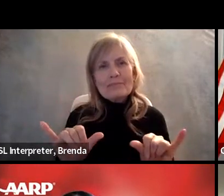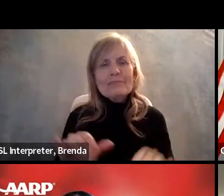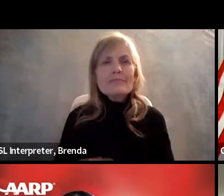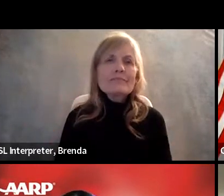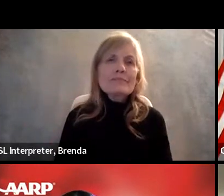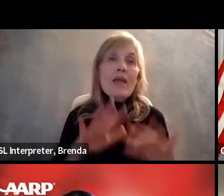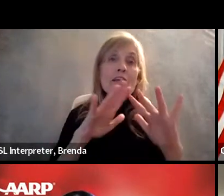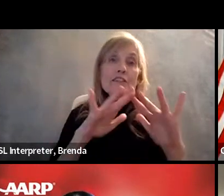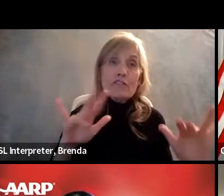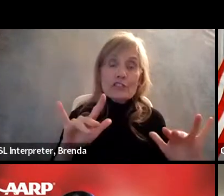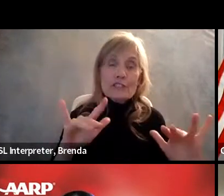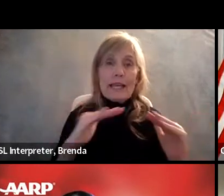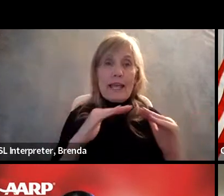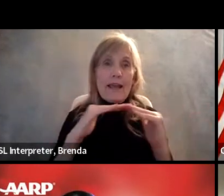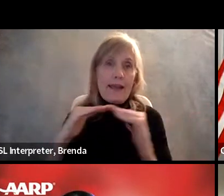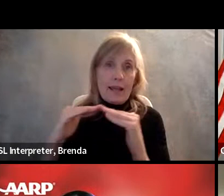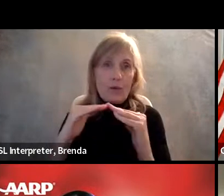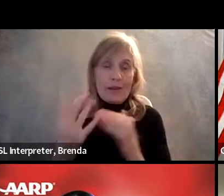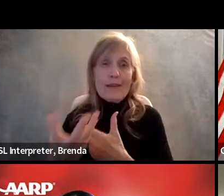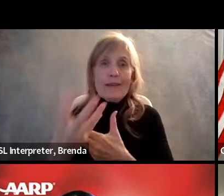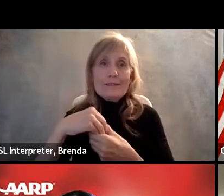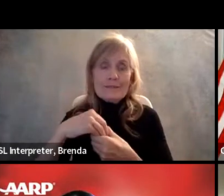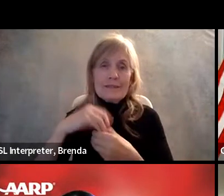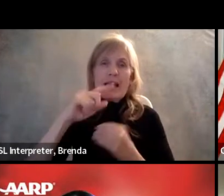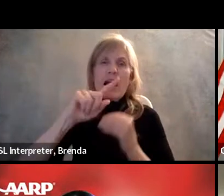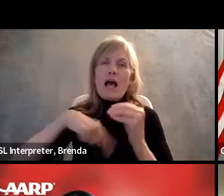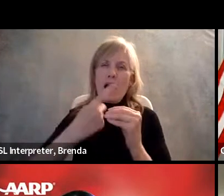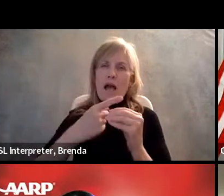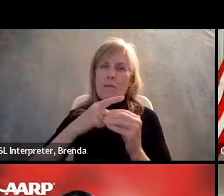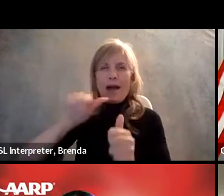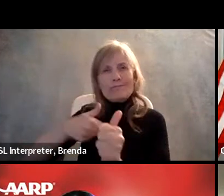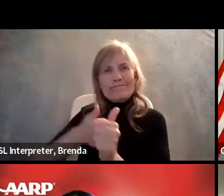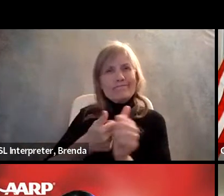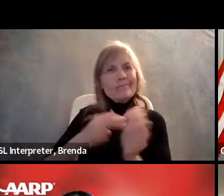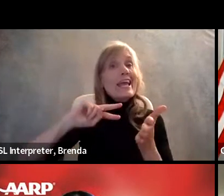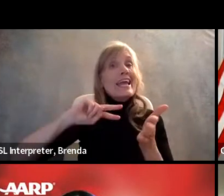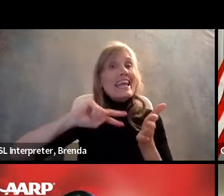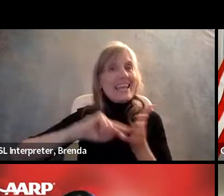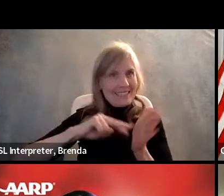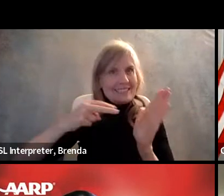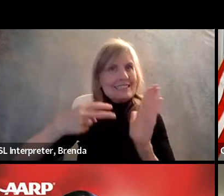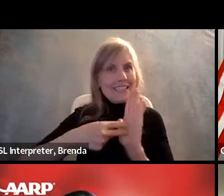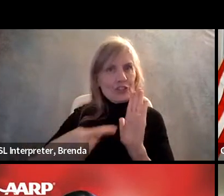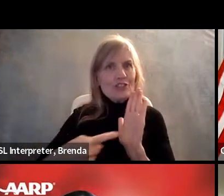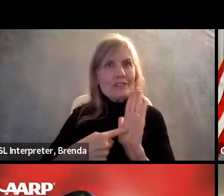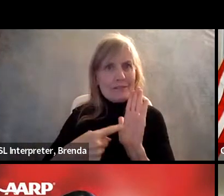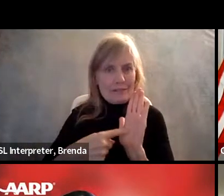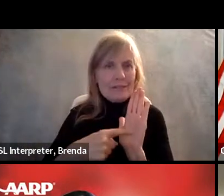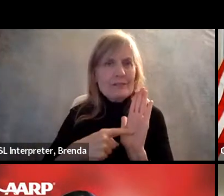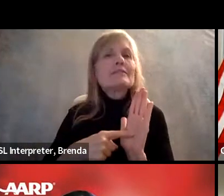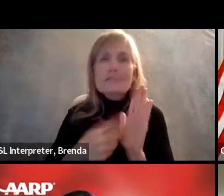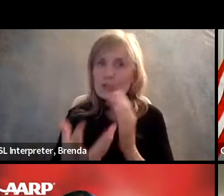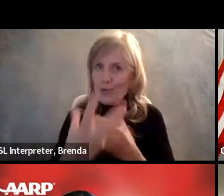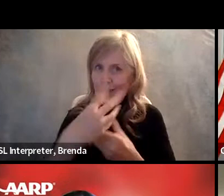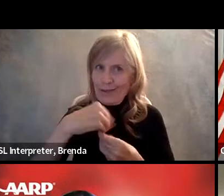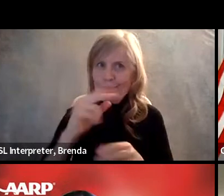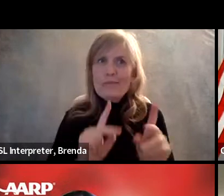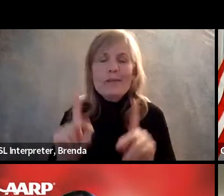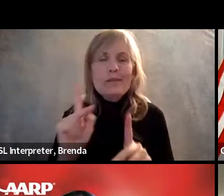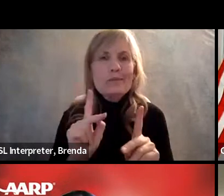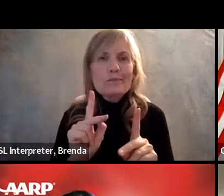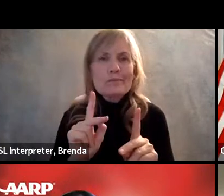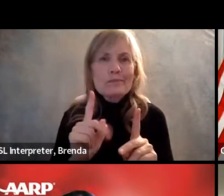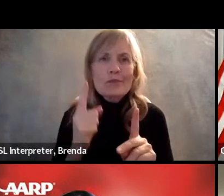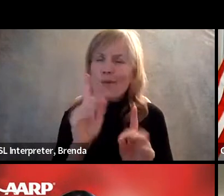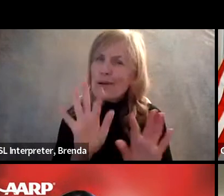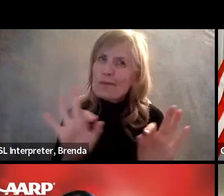equity, and inclusion is really about your intention to be inclusive. Um, and so one of the things that you can do is